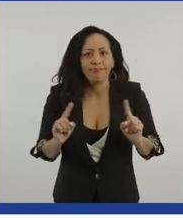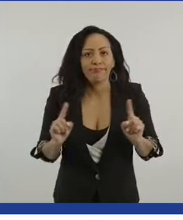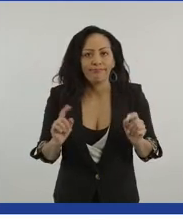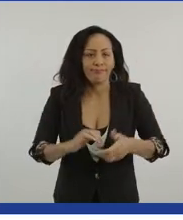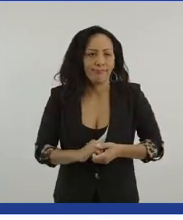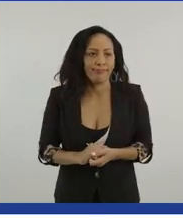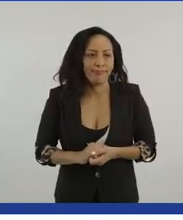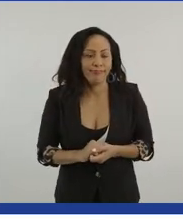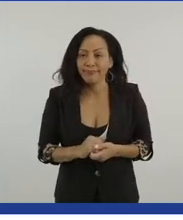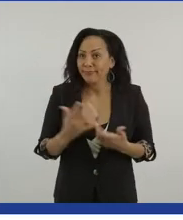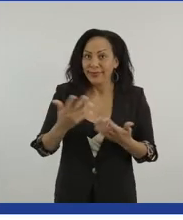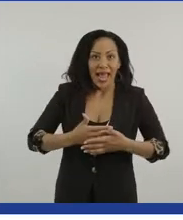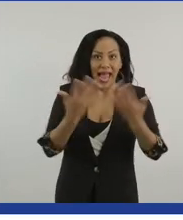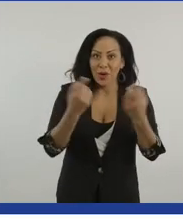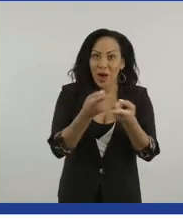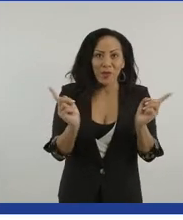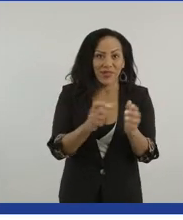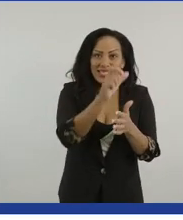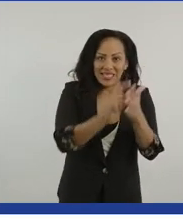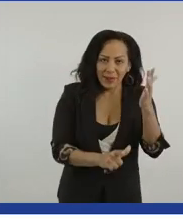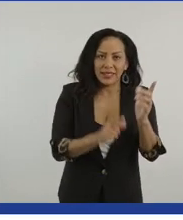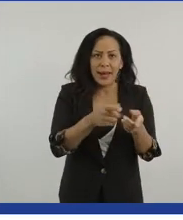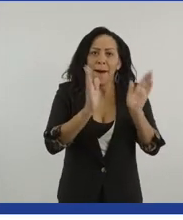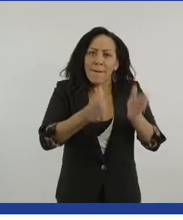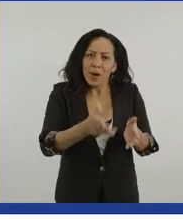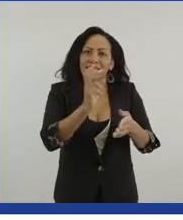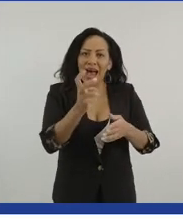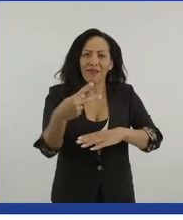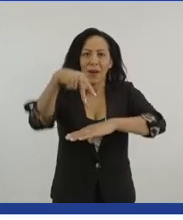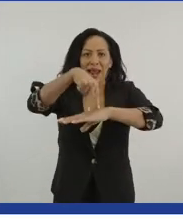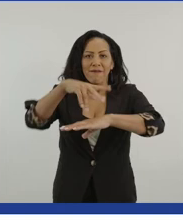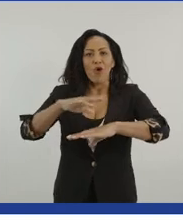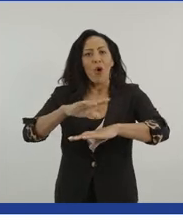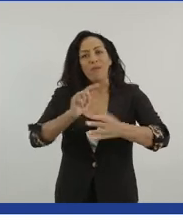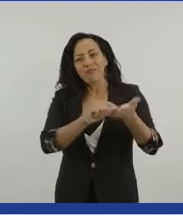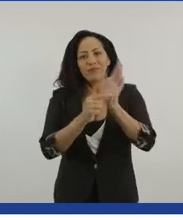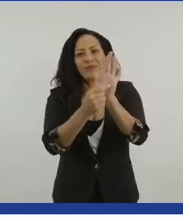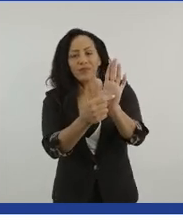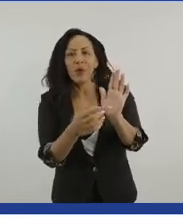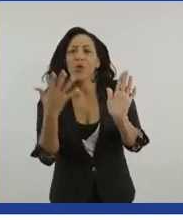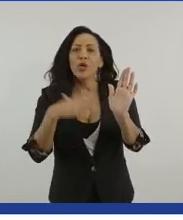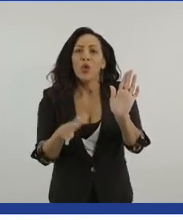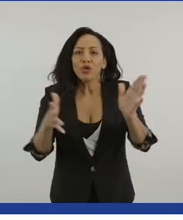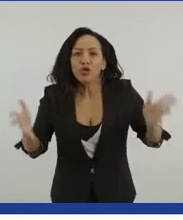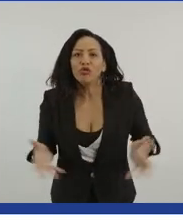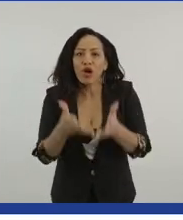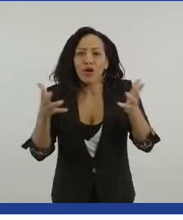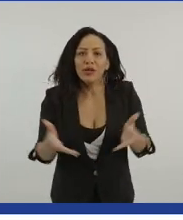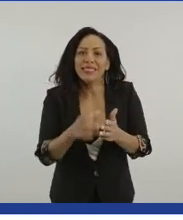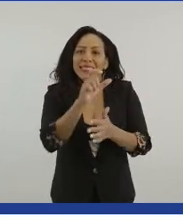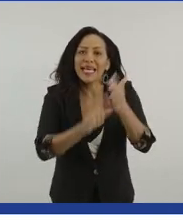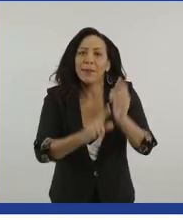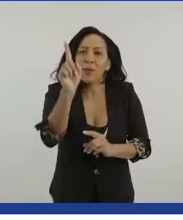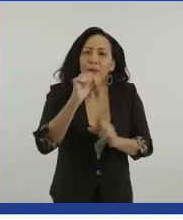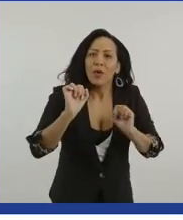everybody, everybody within a disability deserves a platform, but we want to enable disabled people's ambitions because everybody deserves